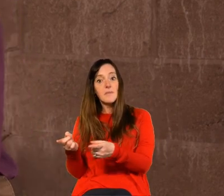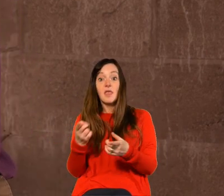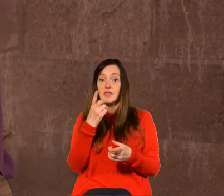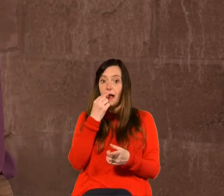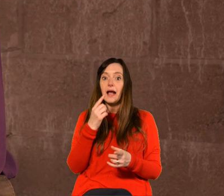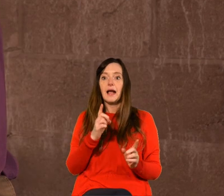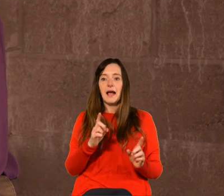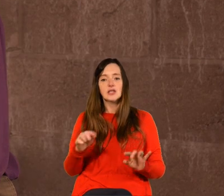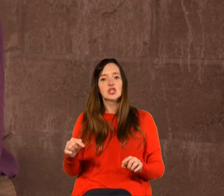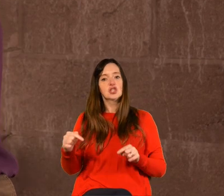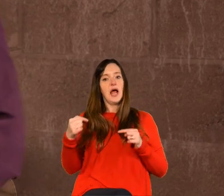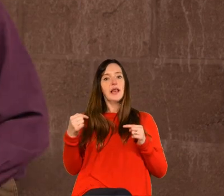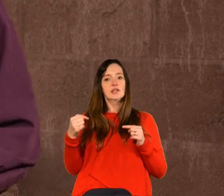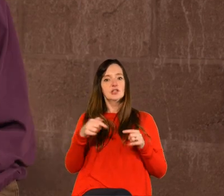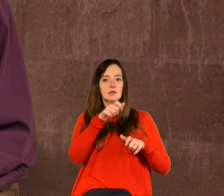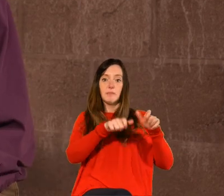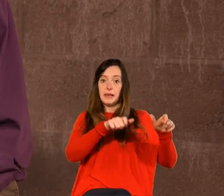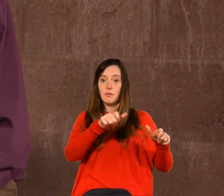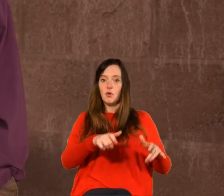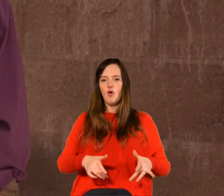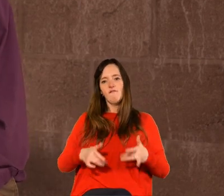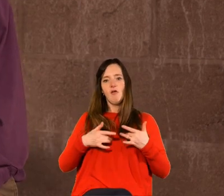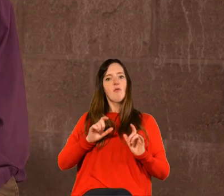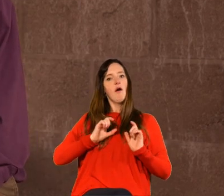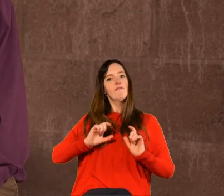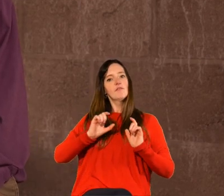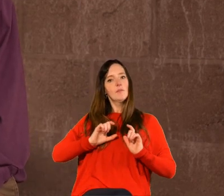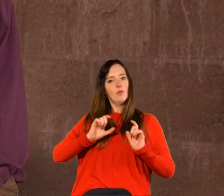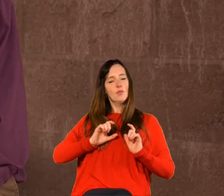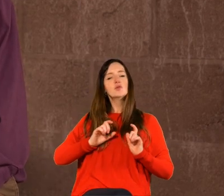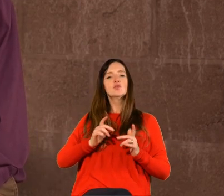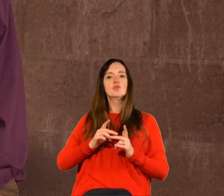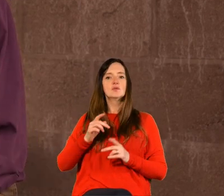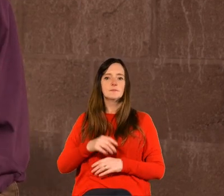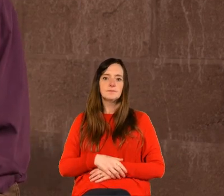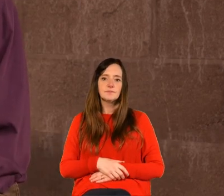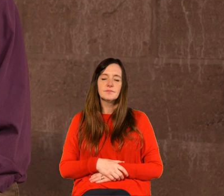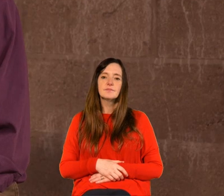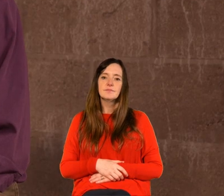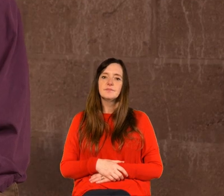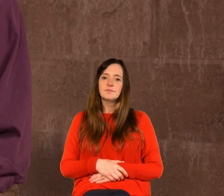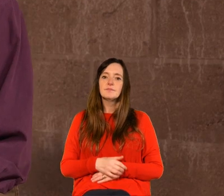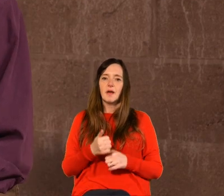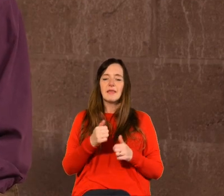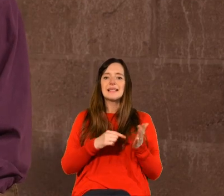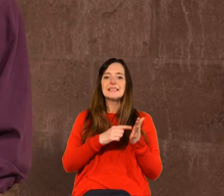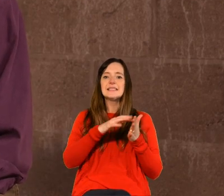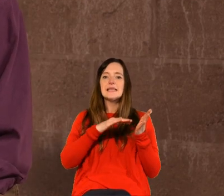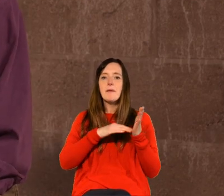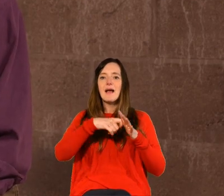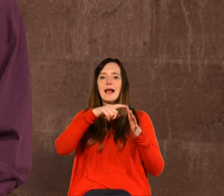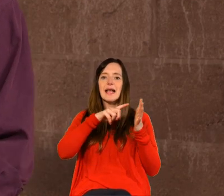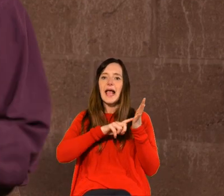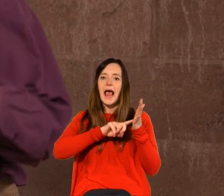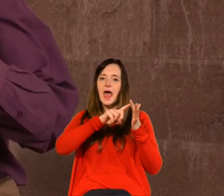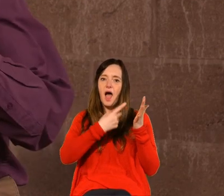and it gives uh comfort to those who've been afflicted and i think those are two areas i would press into but again tim keller's book making